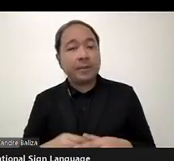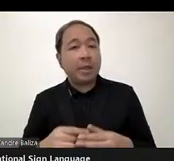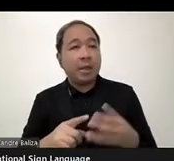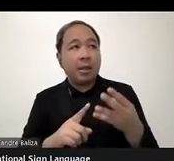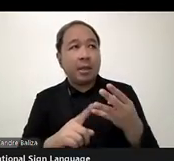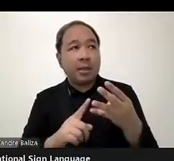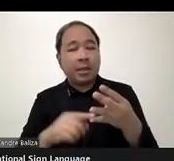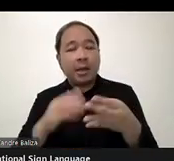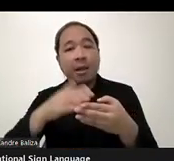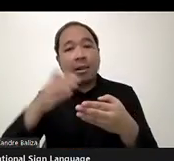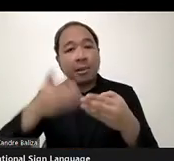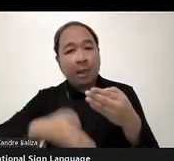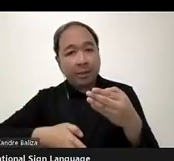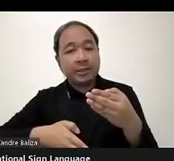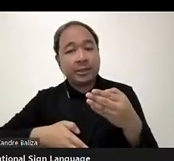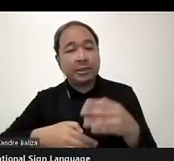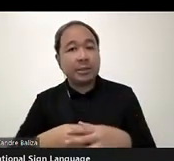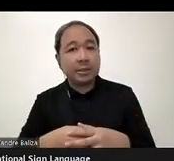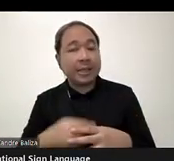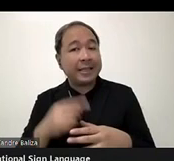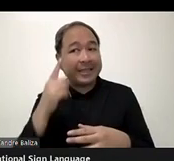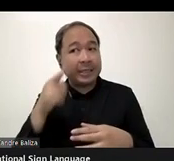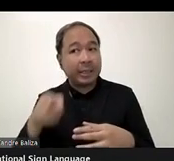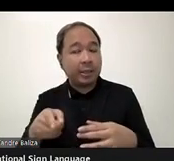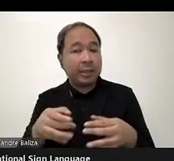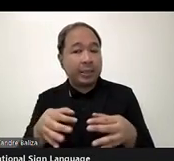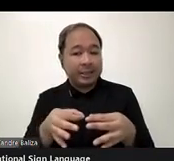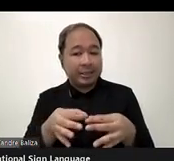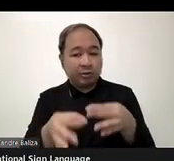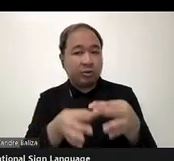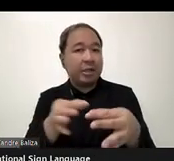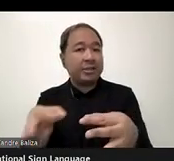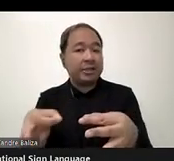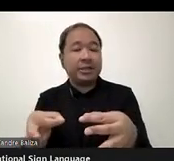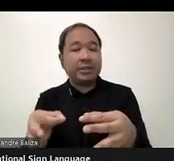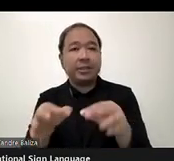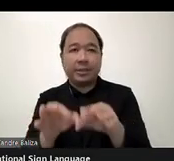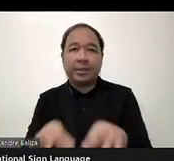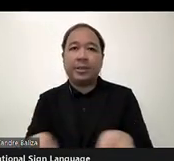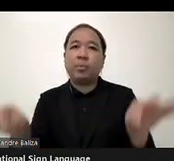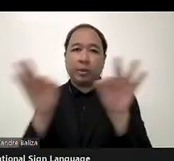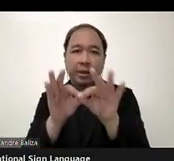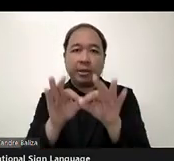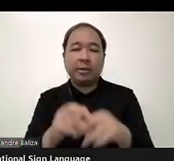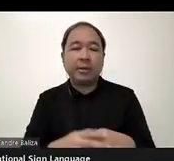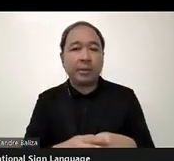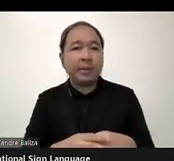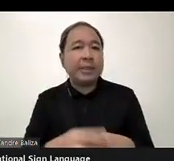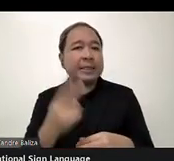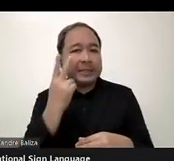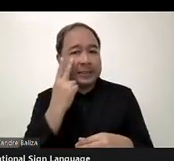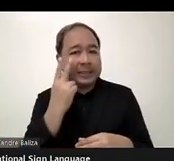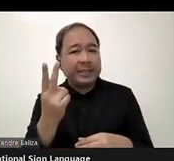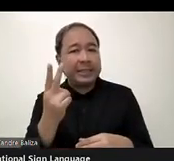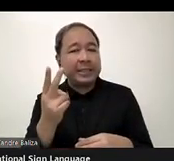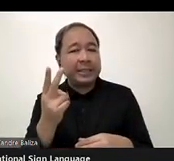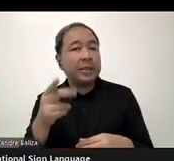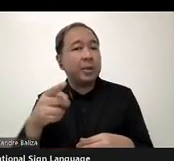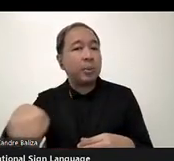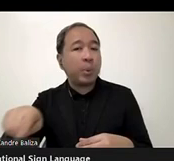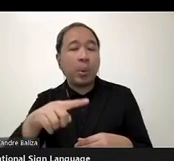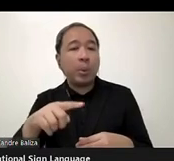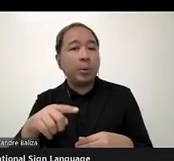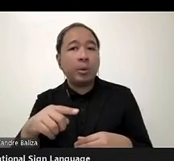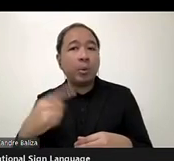think the, the strategy is very important. And I do hear when Peter and, and our lady friend from